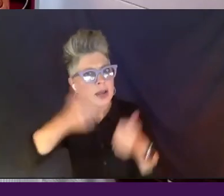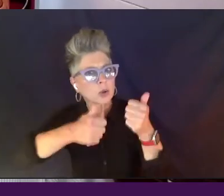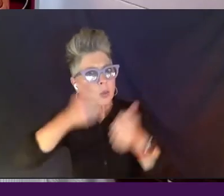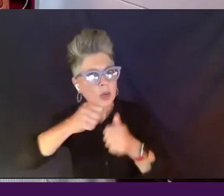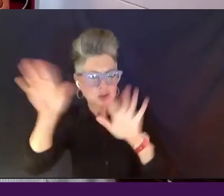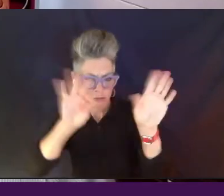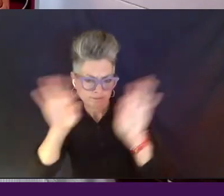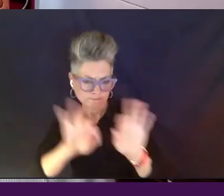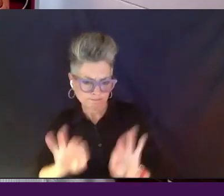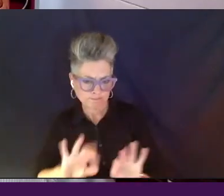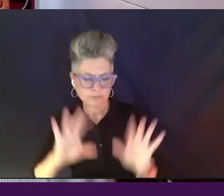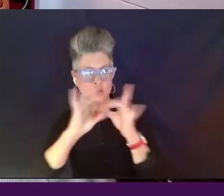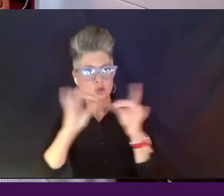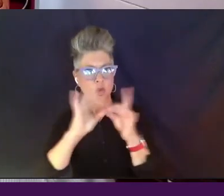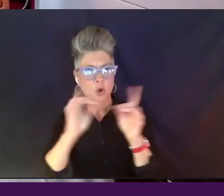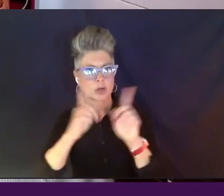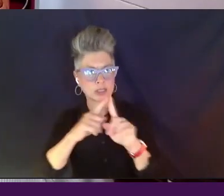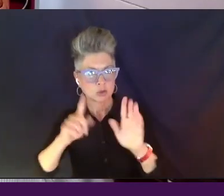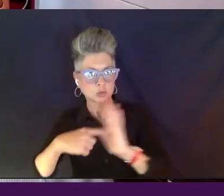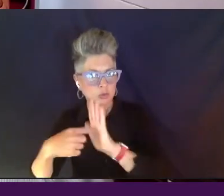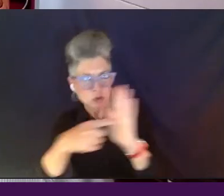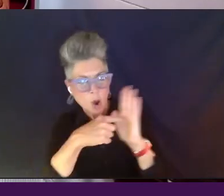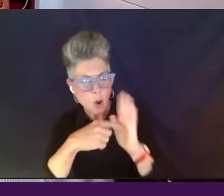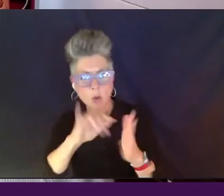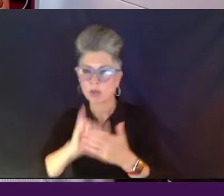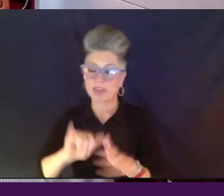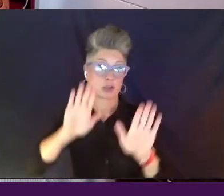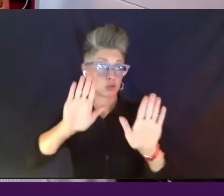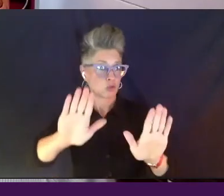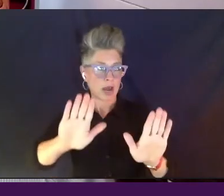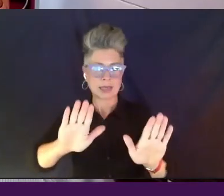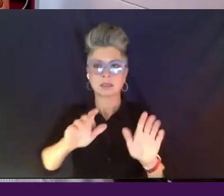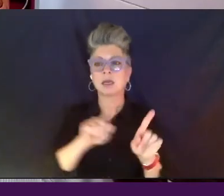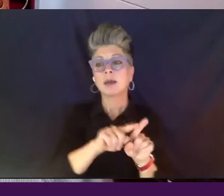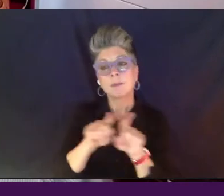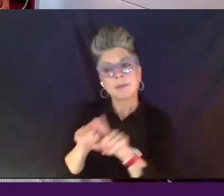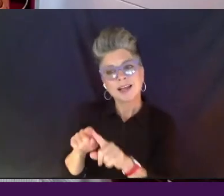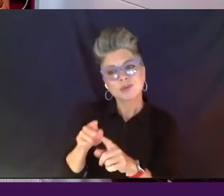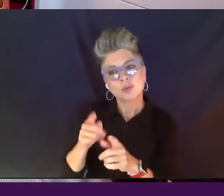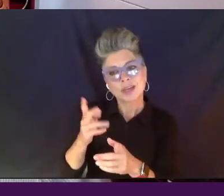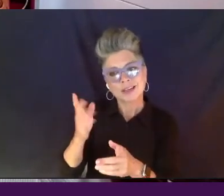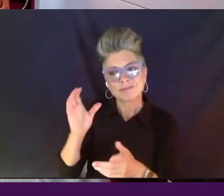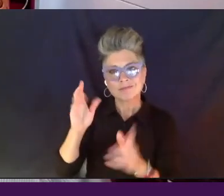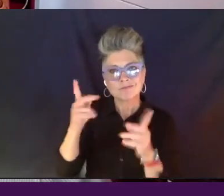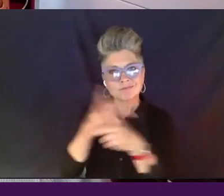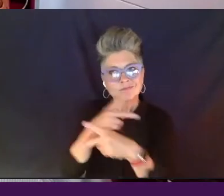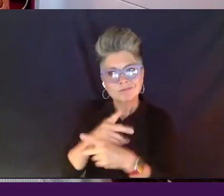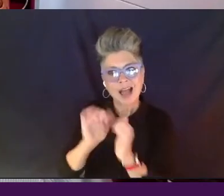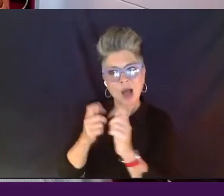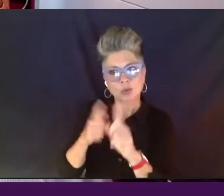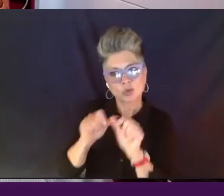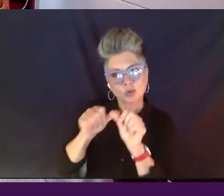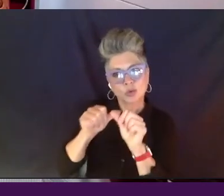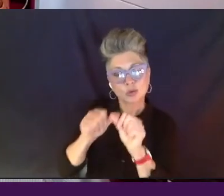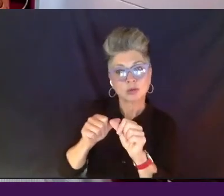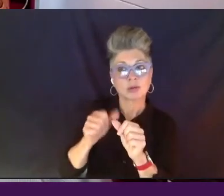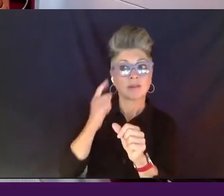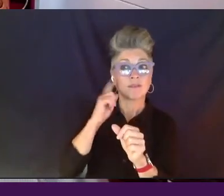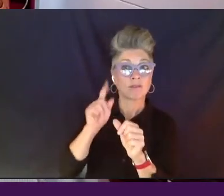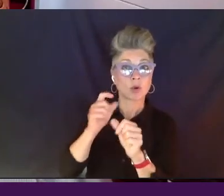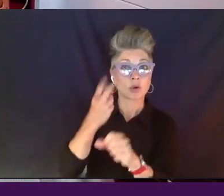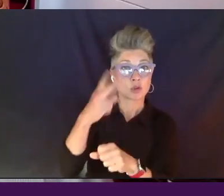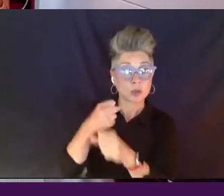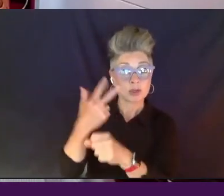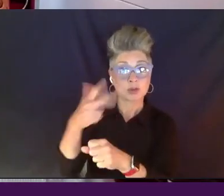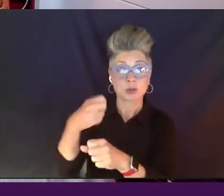good step forward. But as we continue to sort of look through how does this sustain in the next two to three years, we need more Cameo Browns.